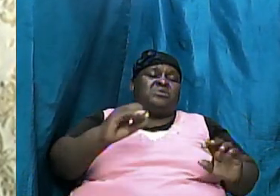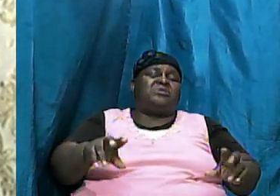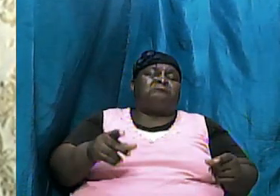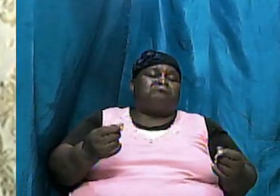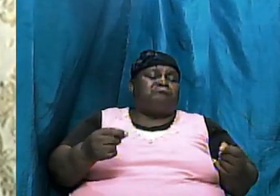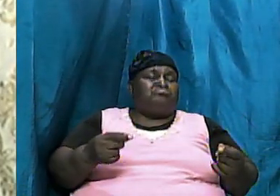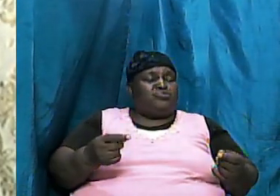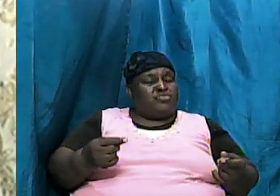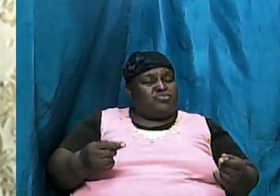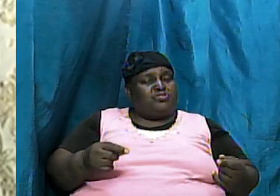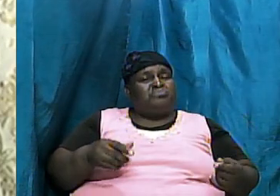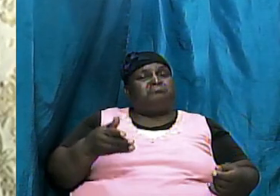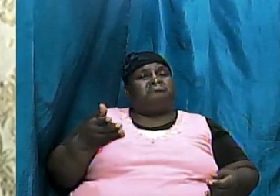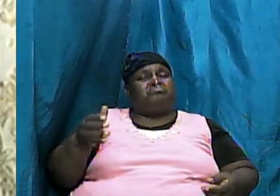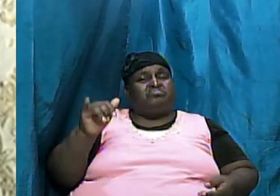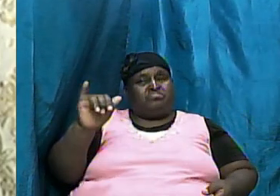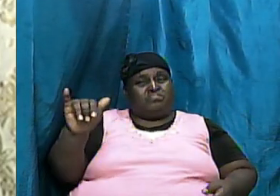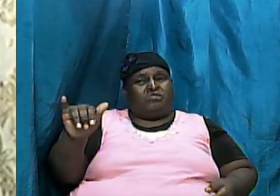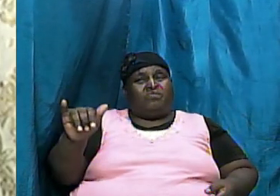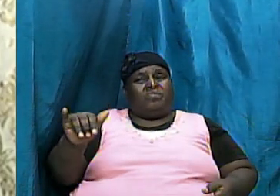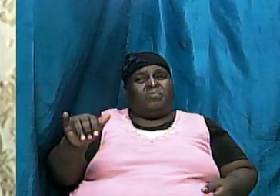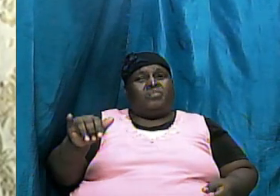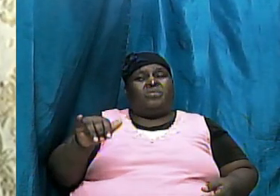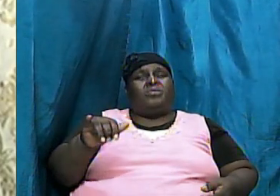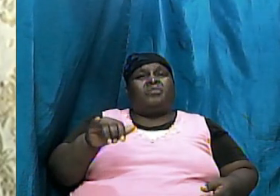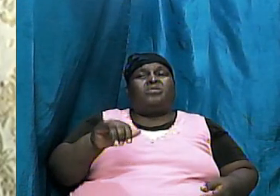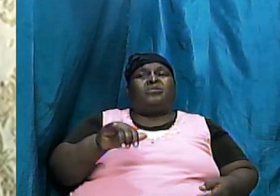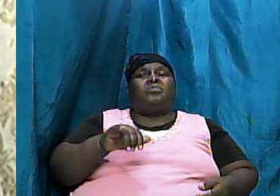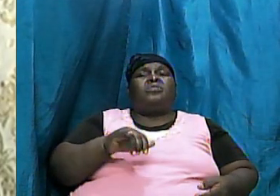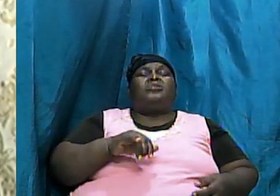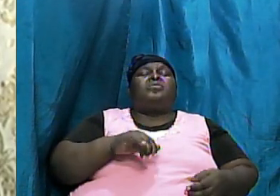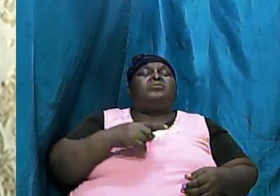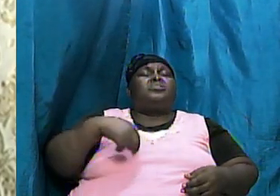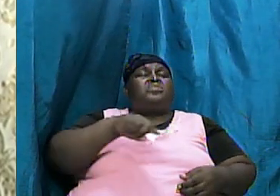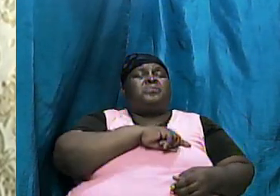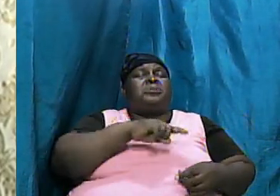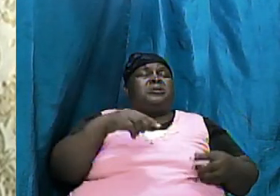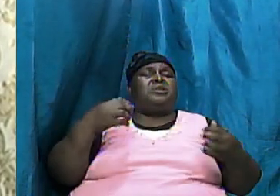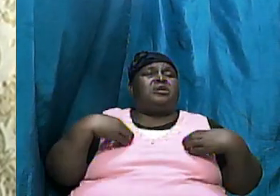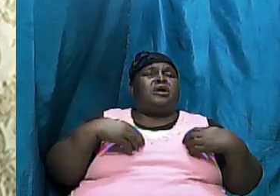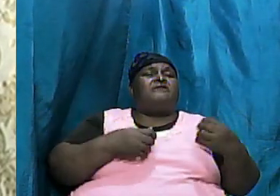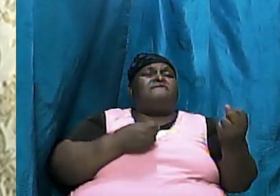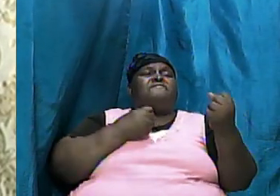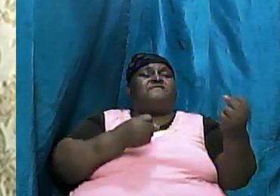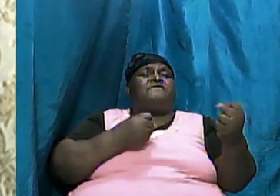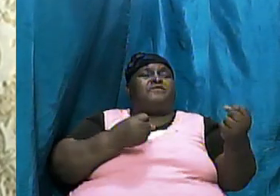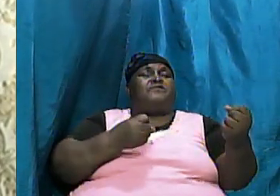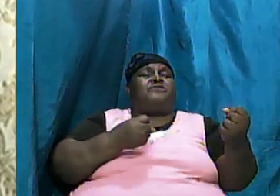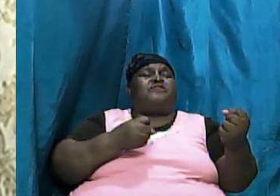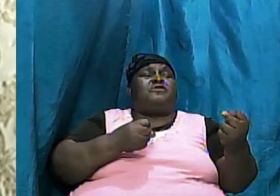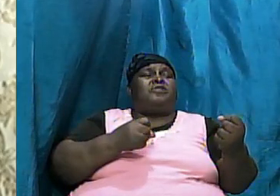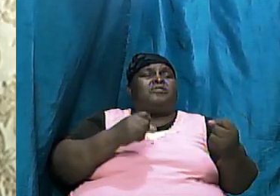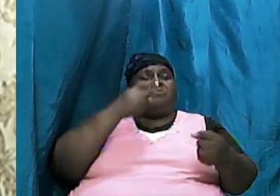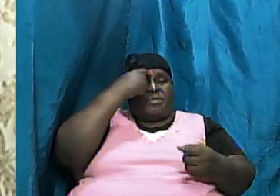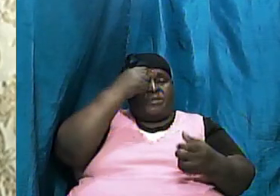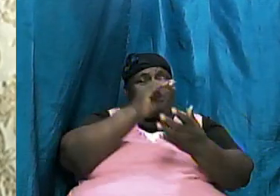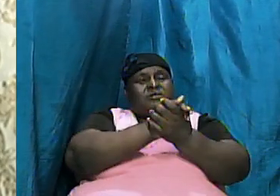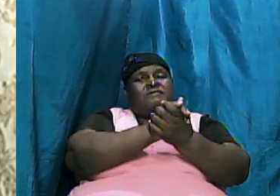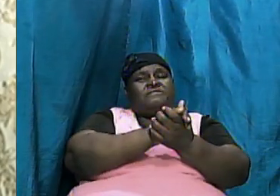then we have solid ground upon which to stand now